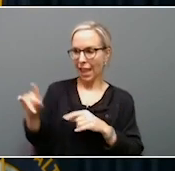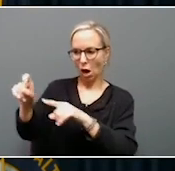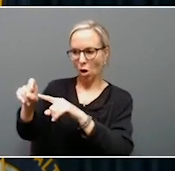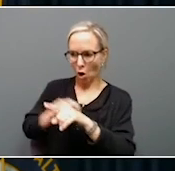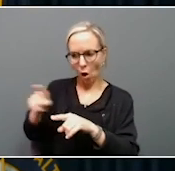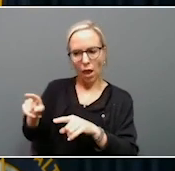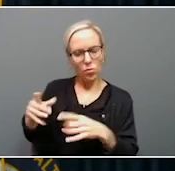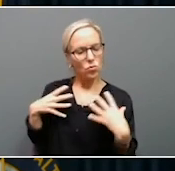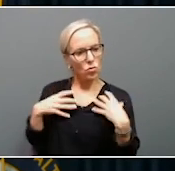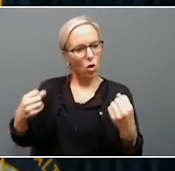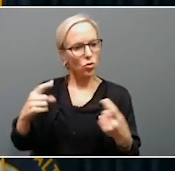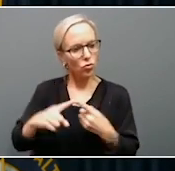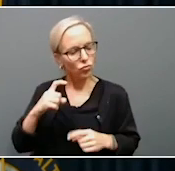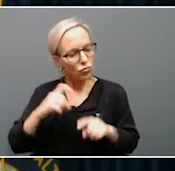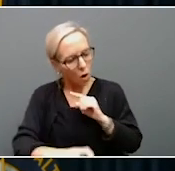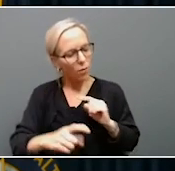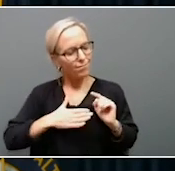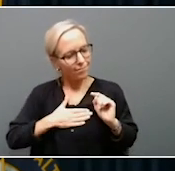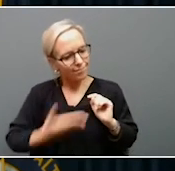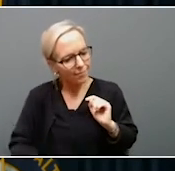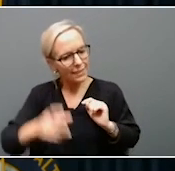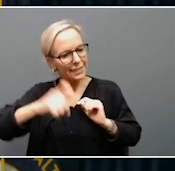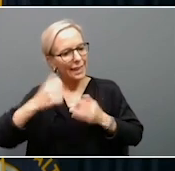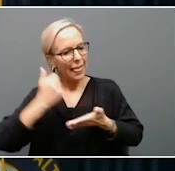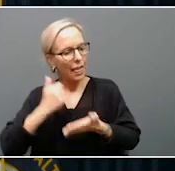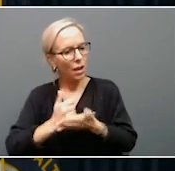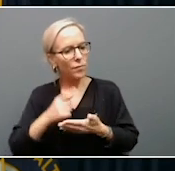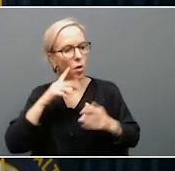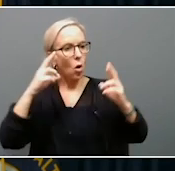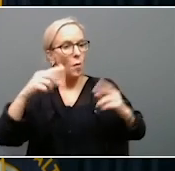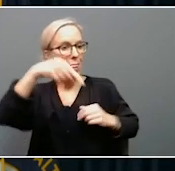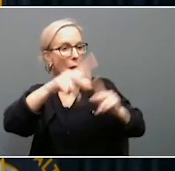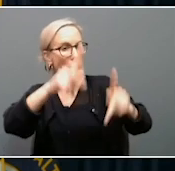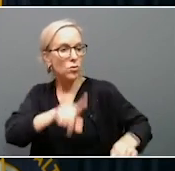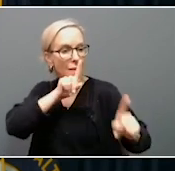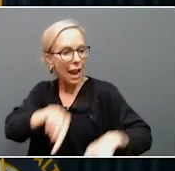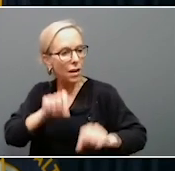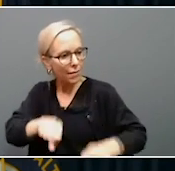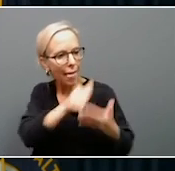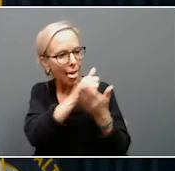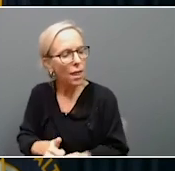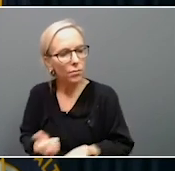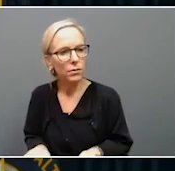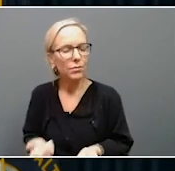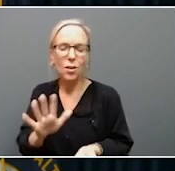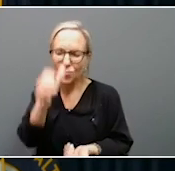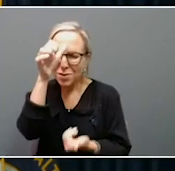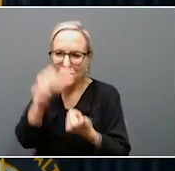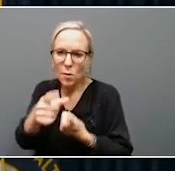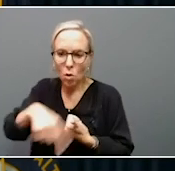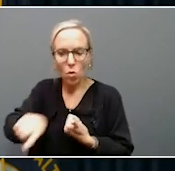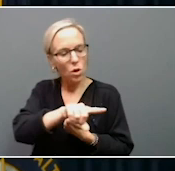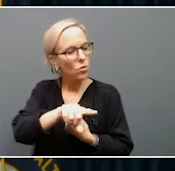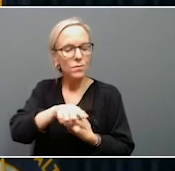phone and to call someone and to hope that someone on the other line could help. Listen, let's remember, we are going through all types of